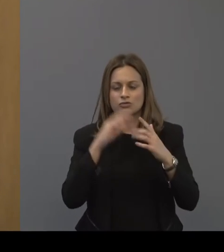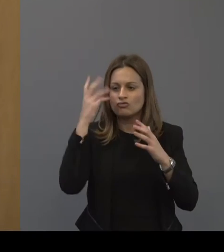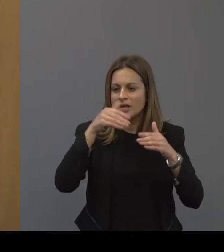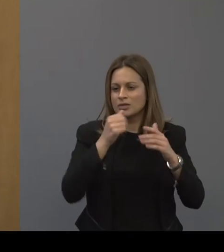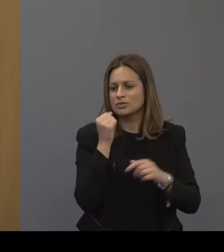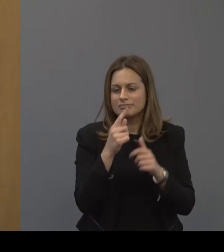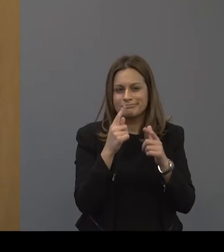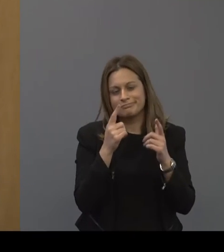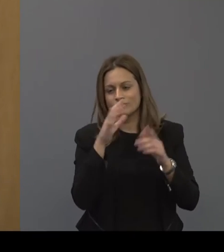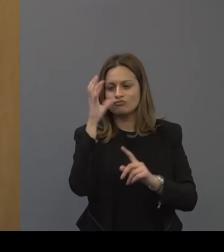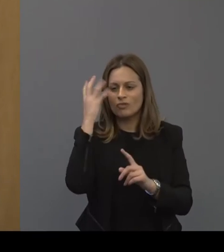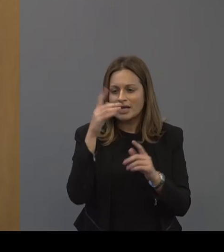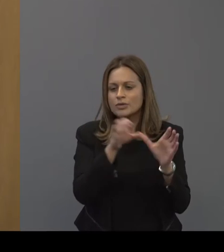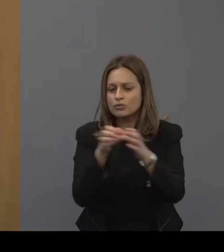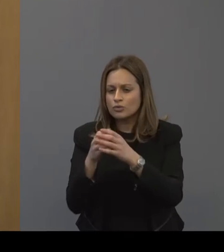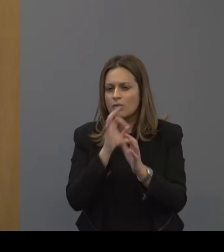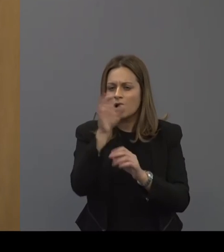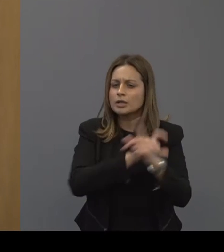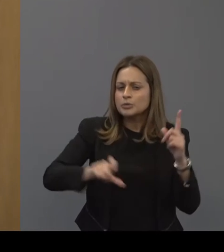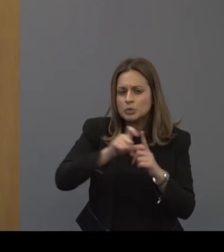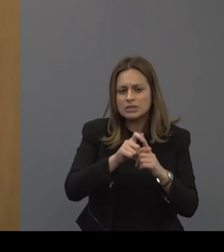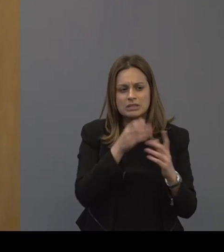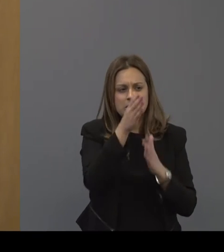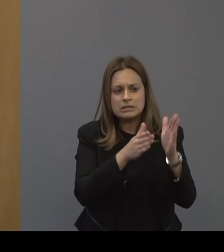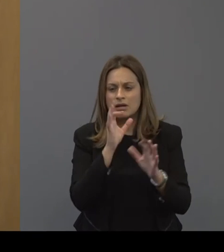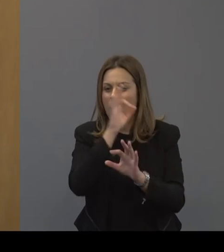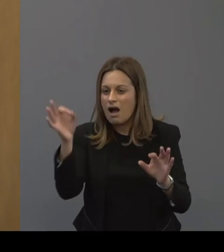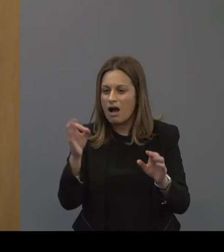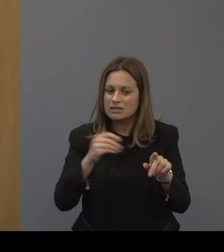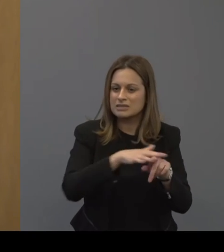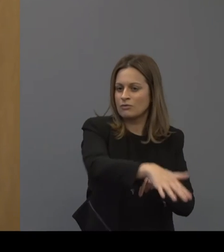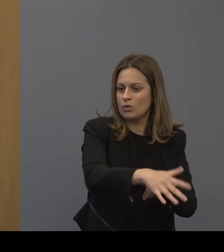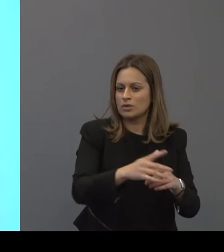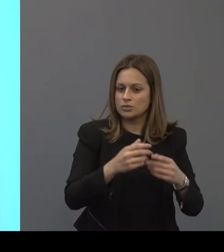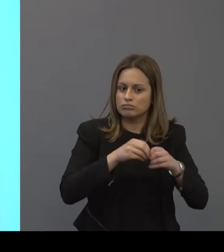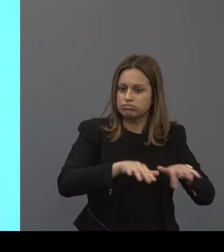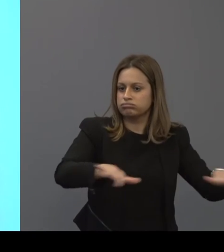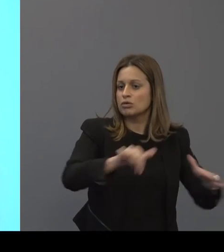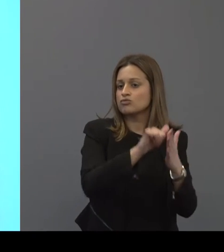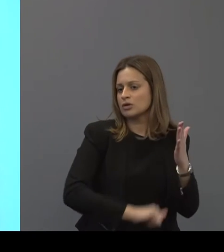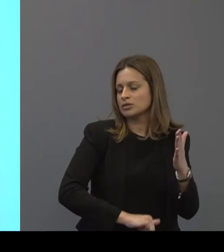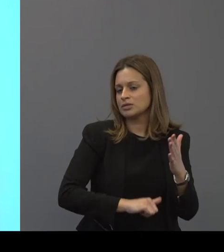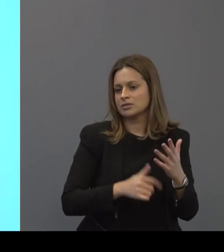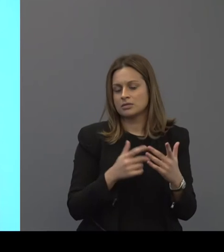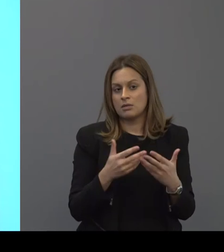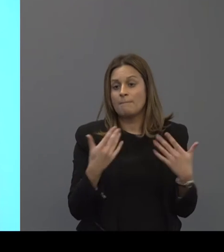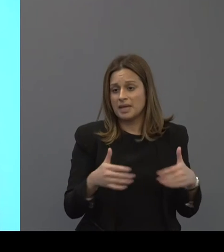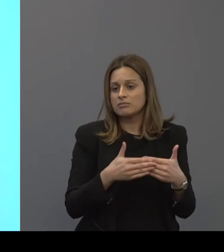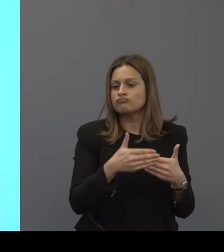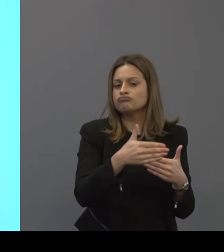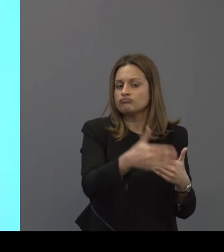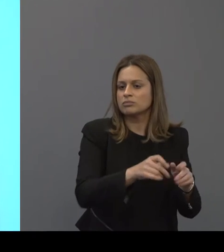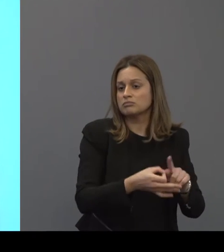stations and made a lot bigger community effort to implement the program which has had some much longer